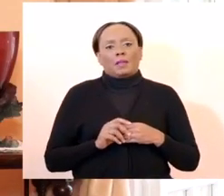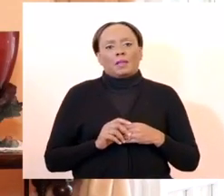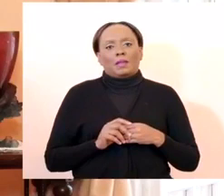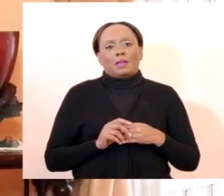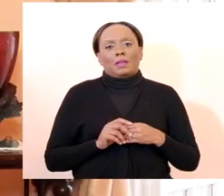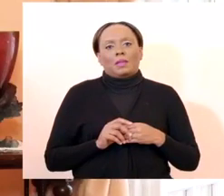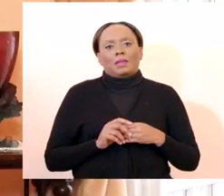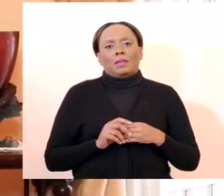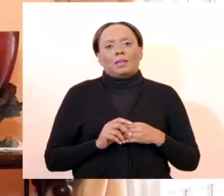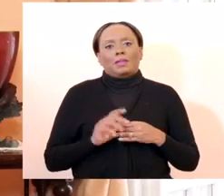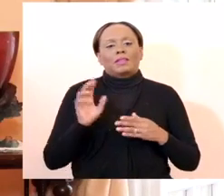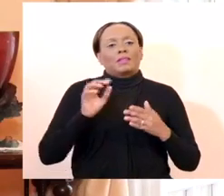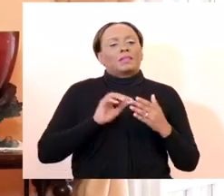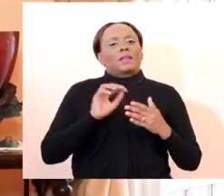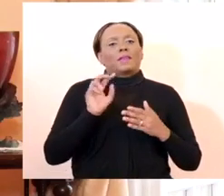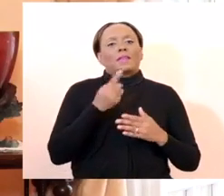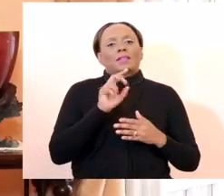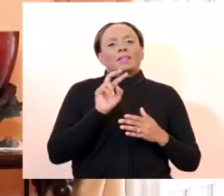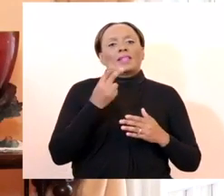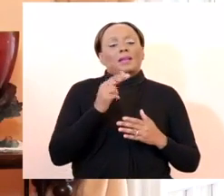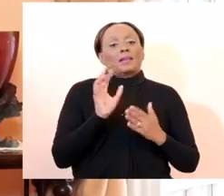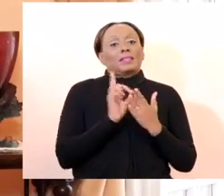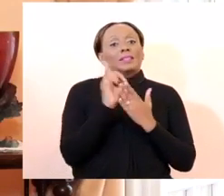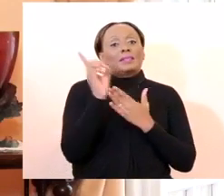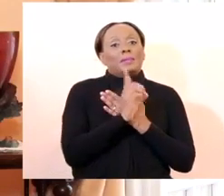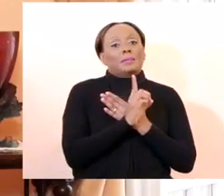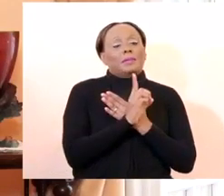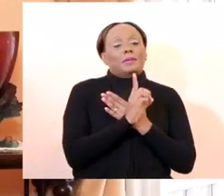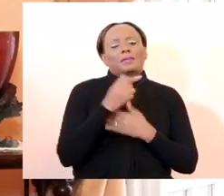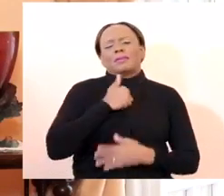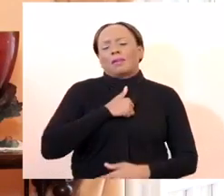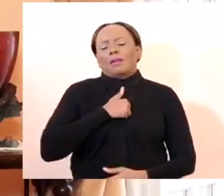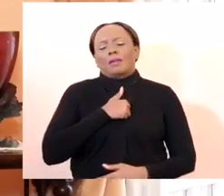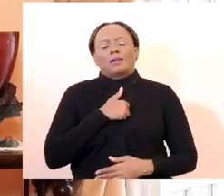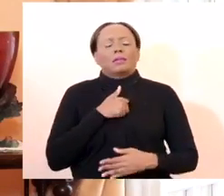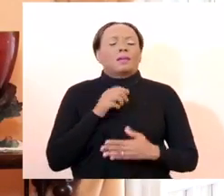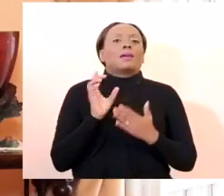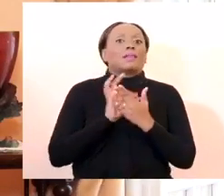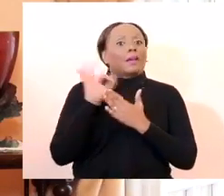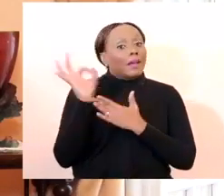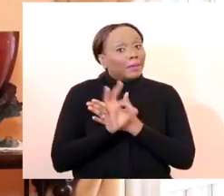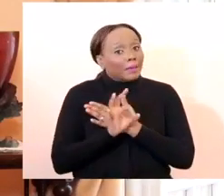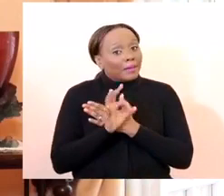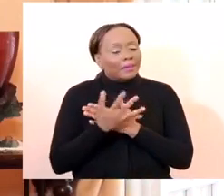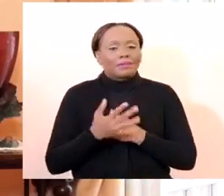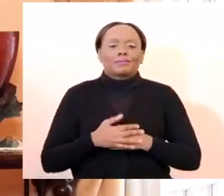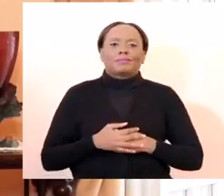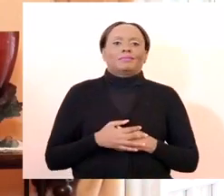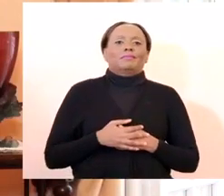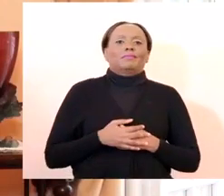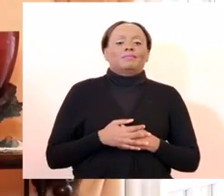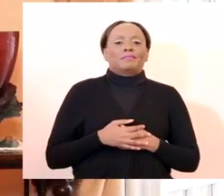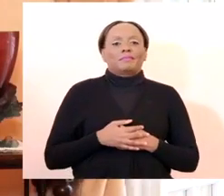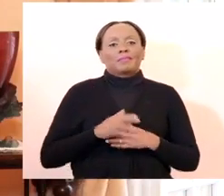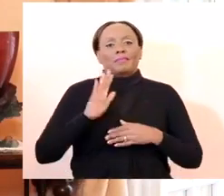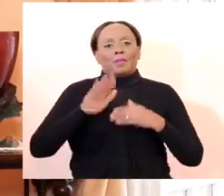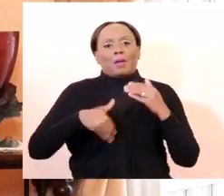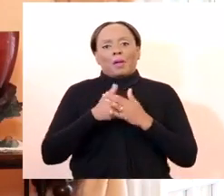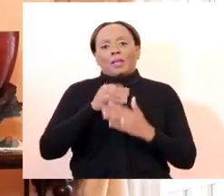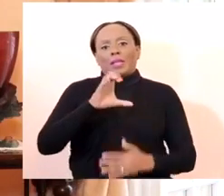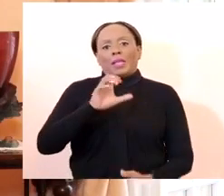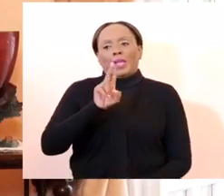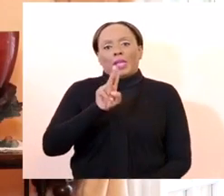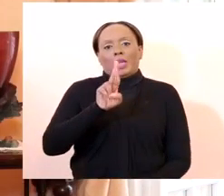of December, sorry, the 3rd of February, these curfew and other provisions come into effect.